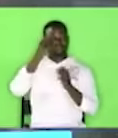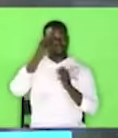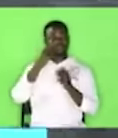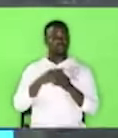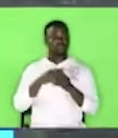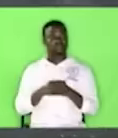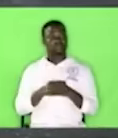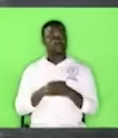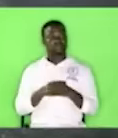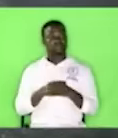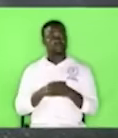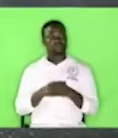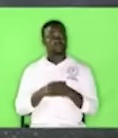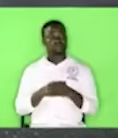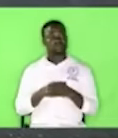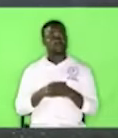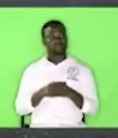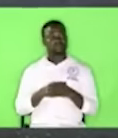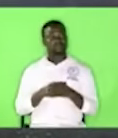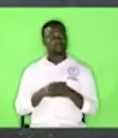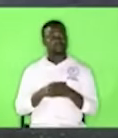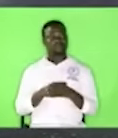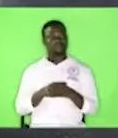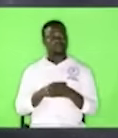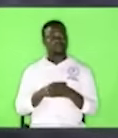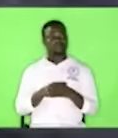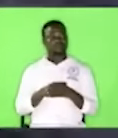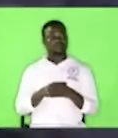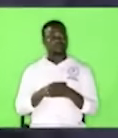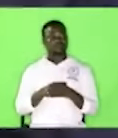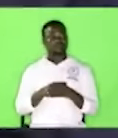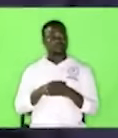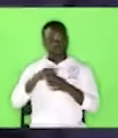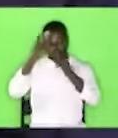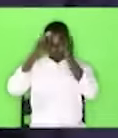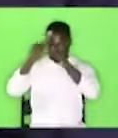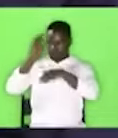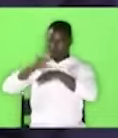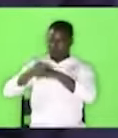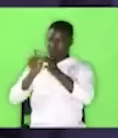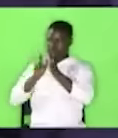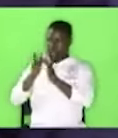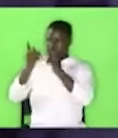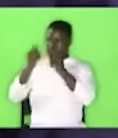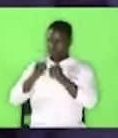because I called him to come and operate on my life and on my tummy